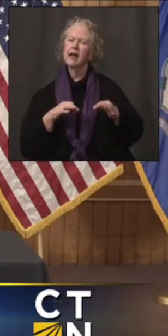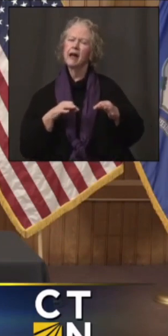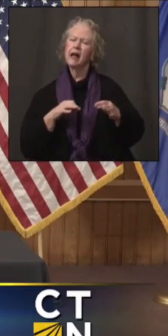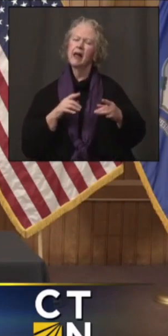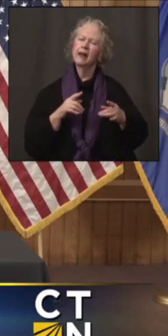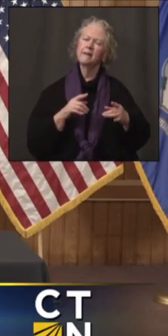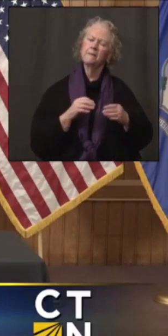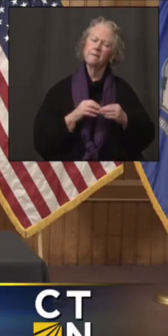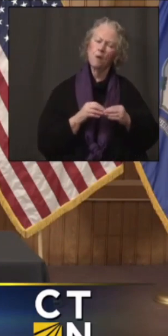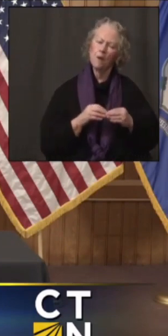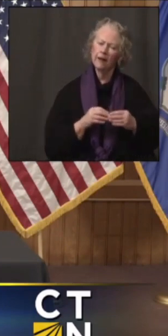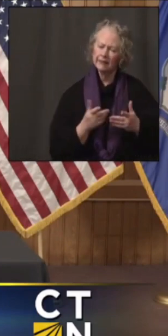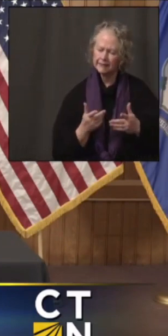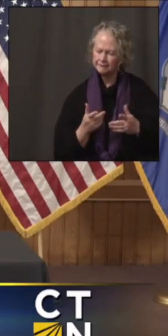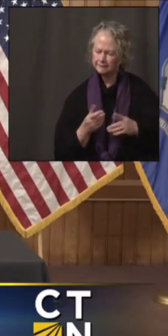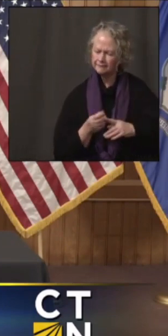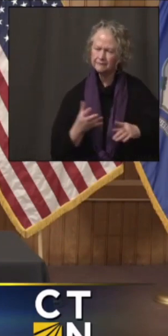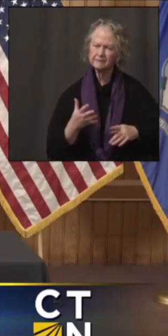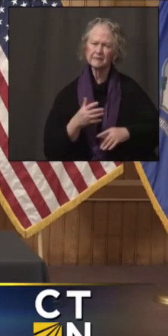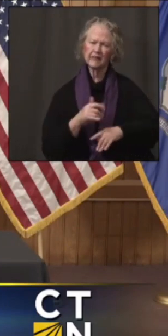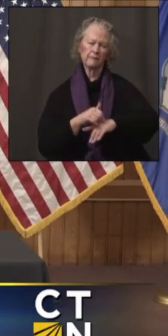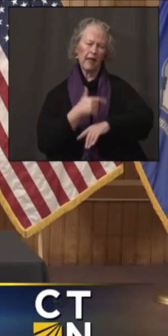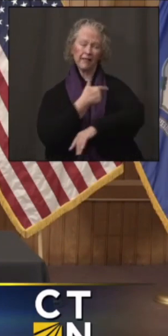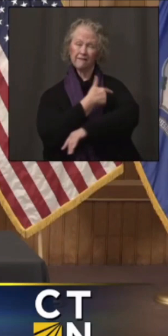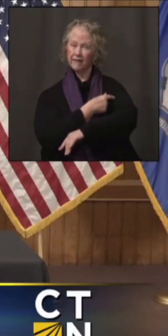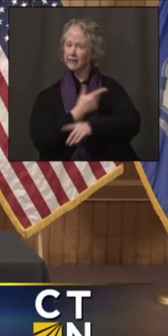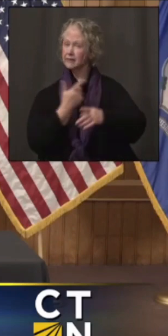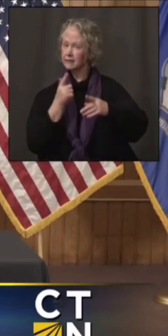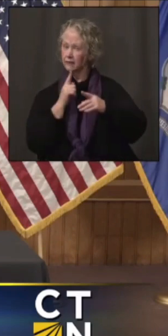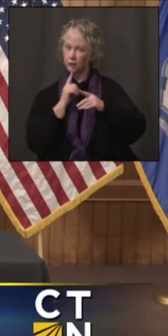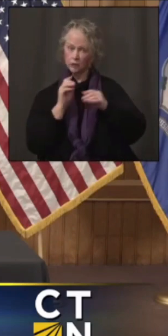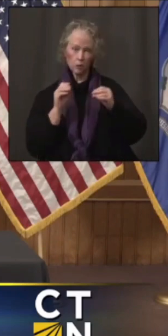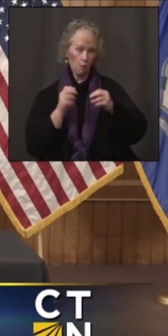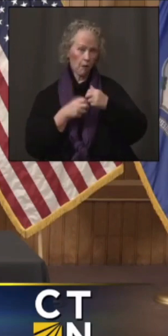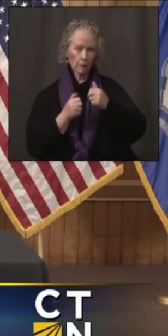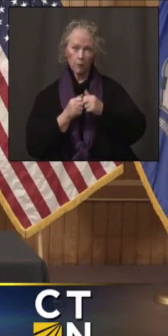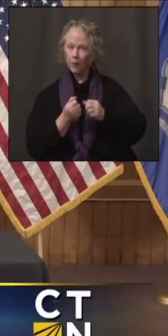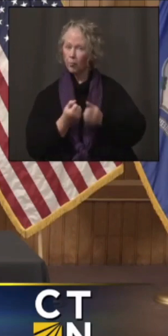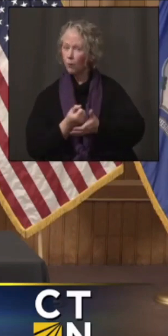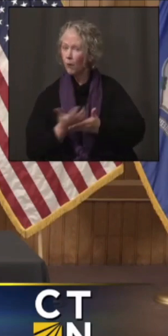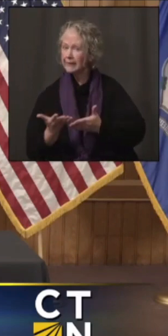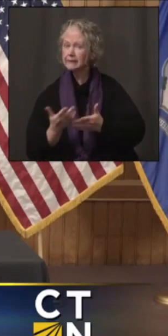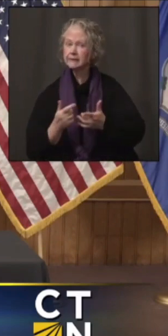confident there's no waste and everything is on schedule? Want that, Josh?